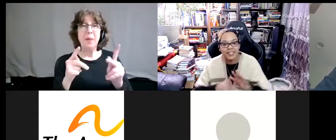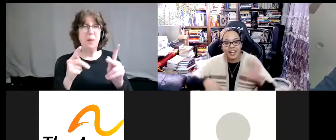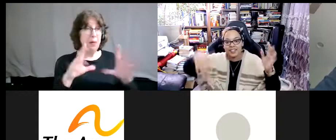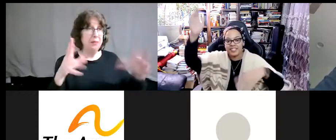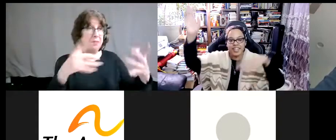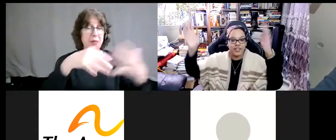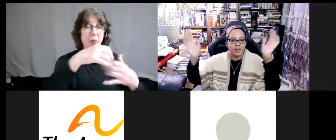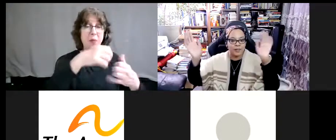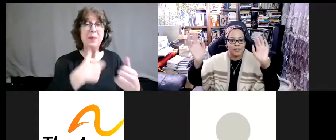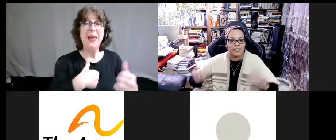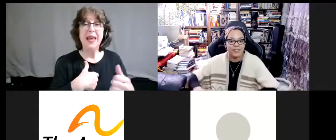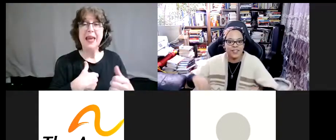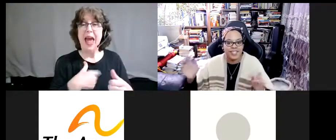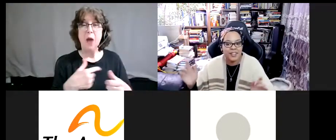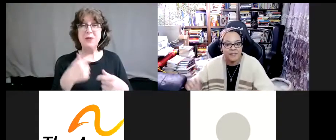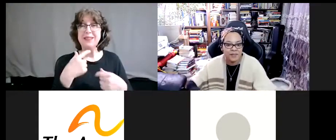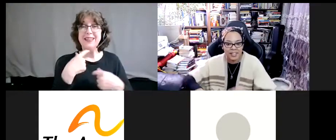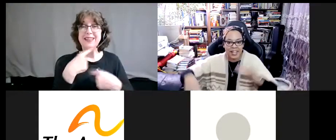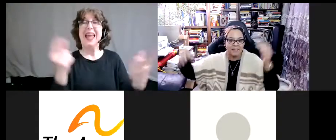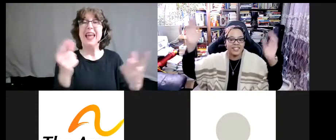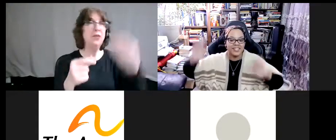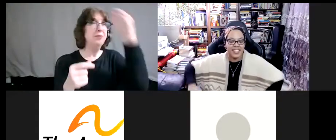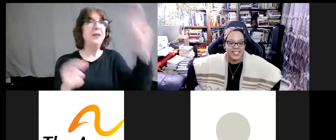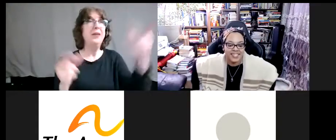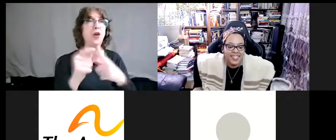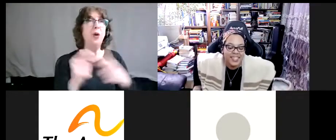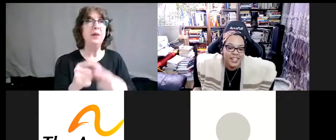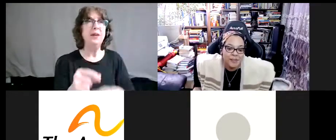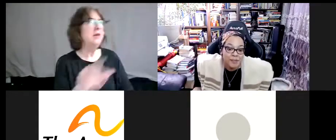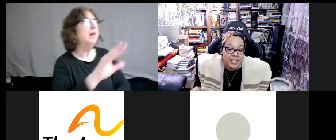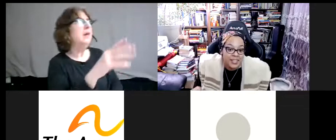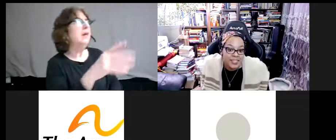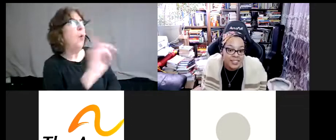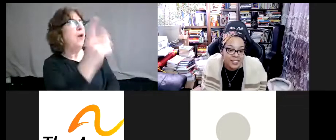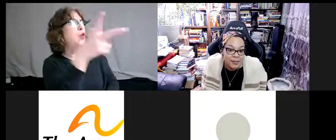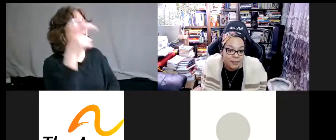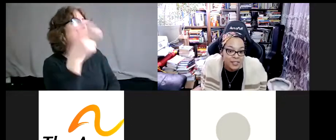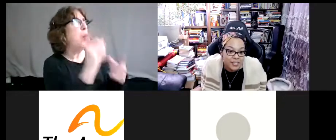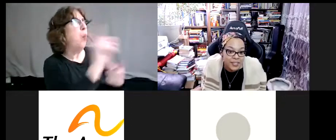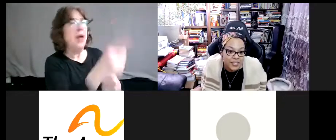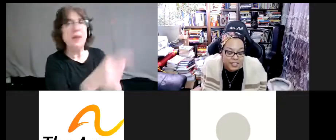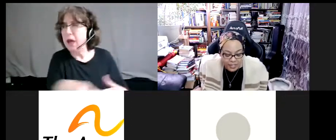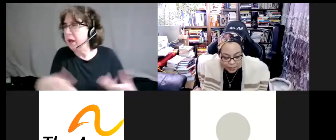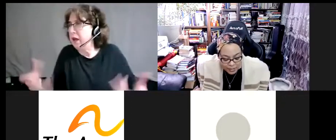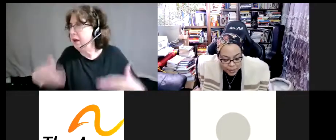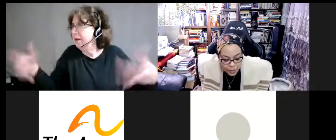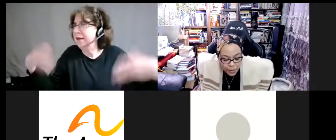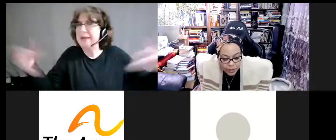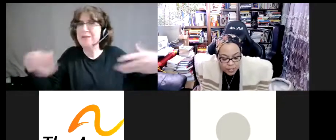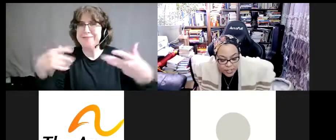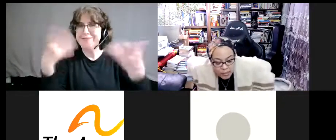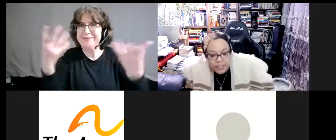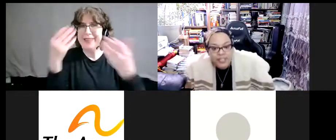I'll just say a term and everyone's like, where'd that come from? Like, I'm just saying it. But there is some spaces around racialized disability